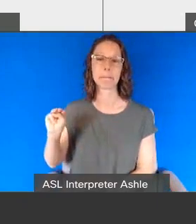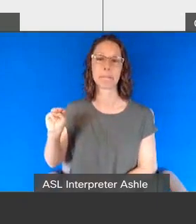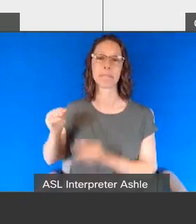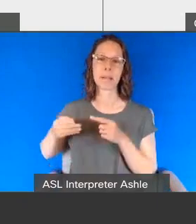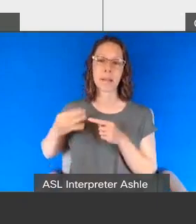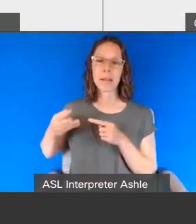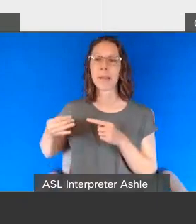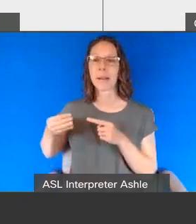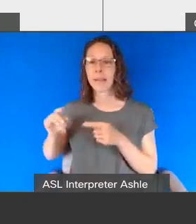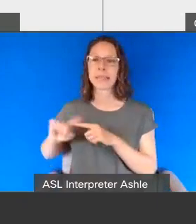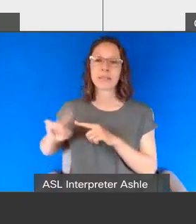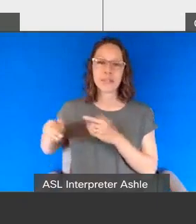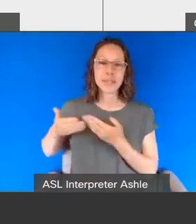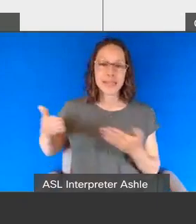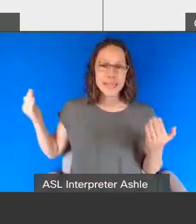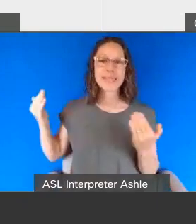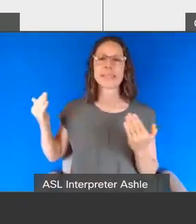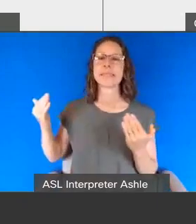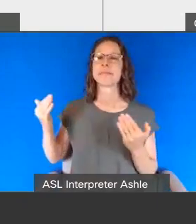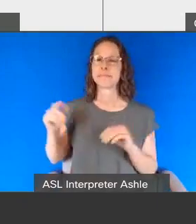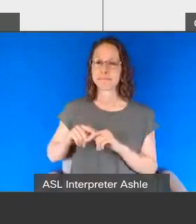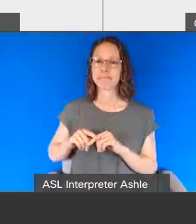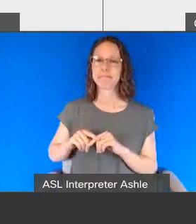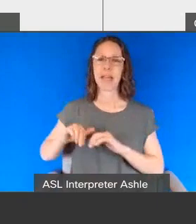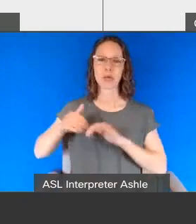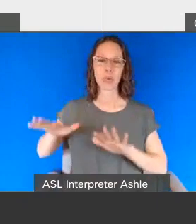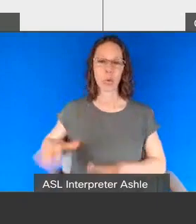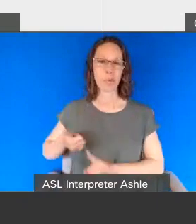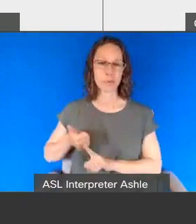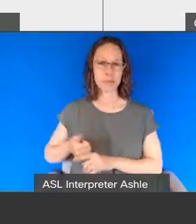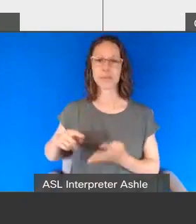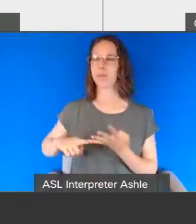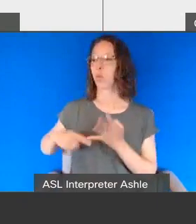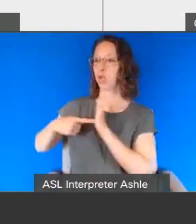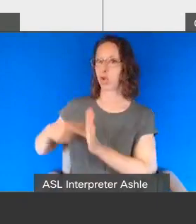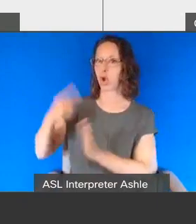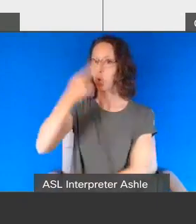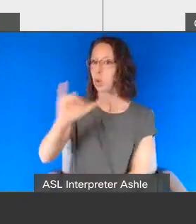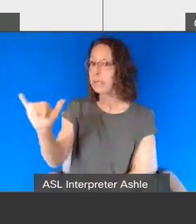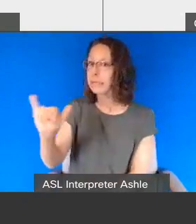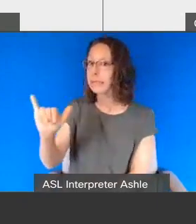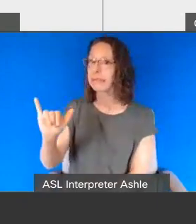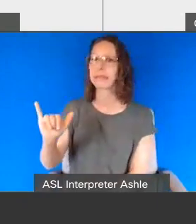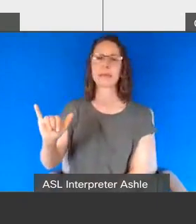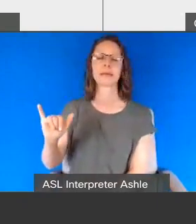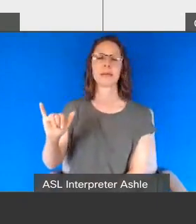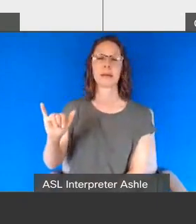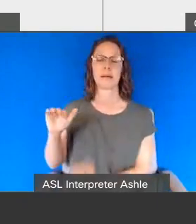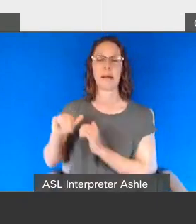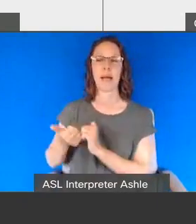signs of a person who may be nearing a meltdown we discuss ways in which they can